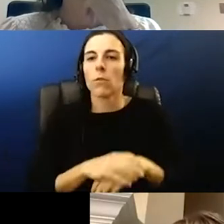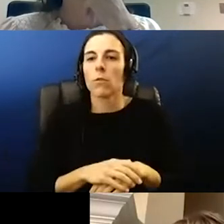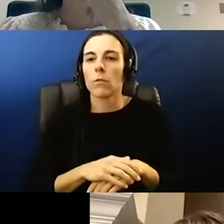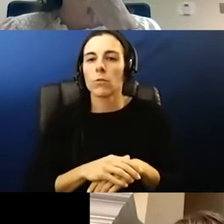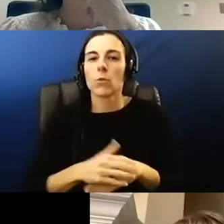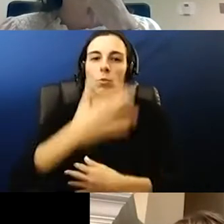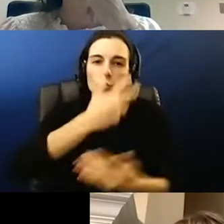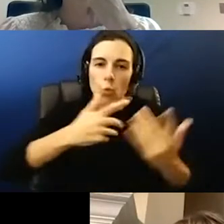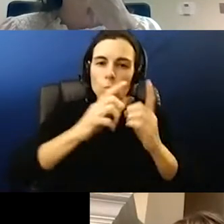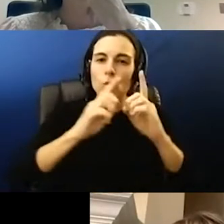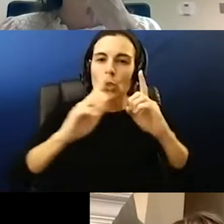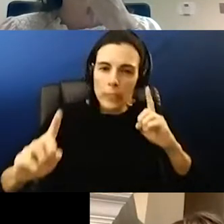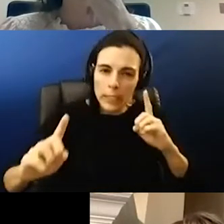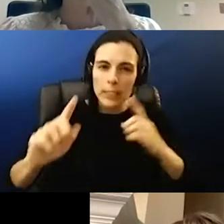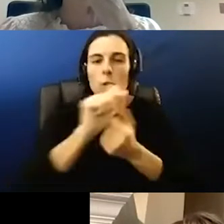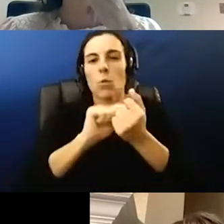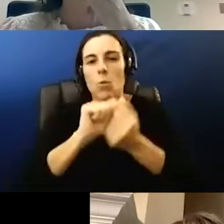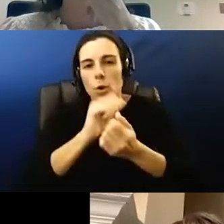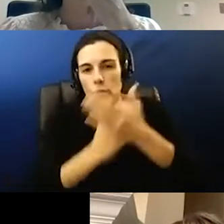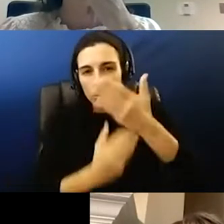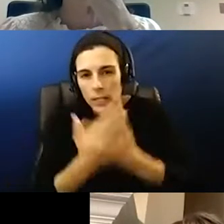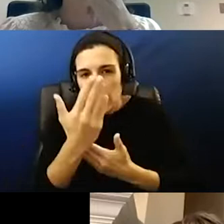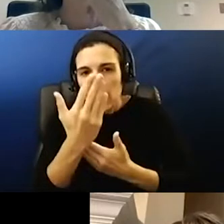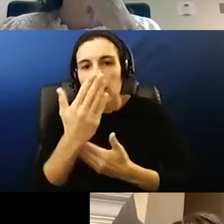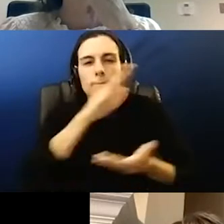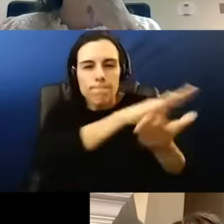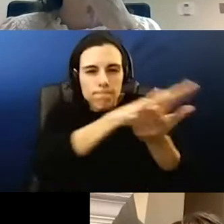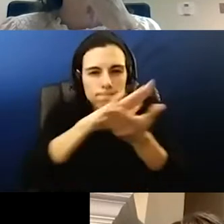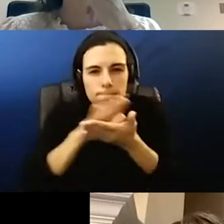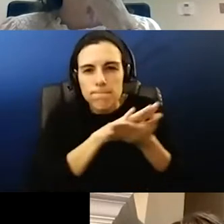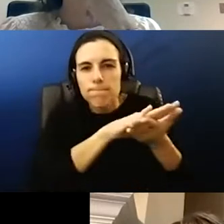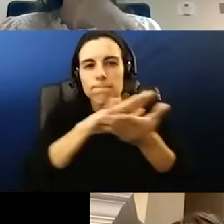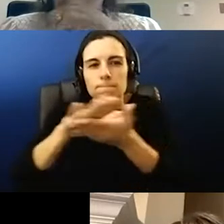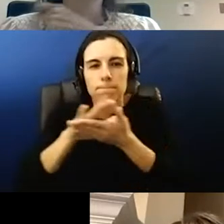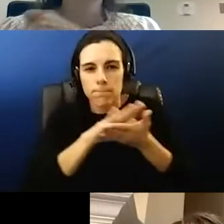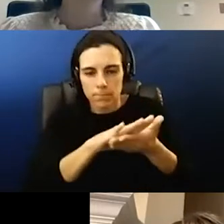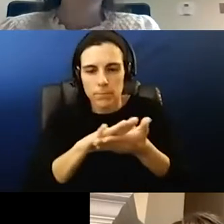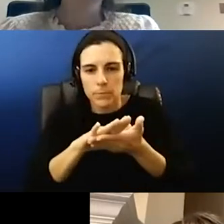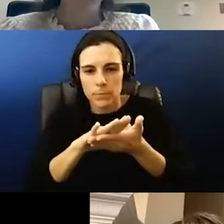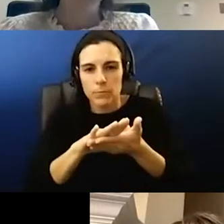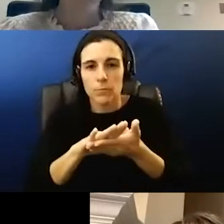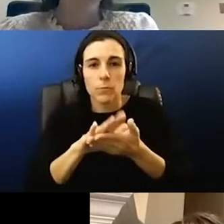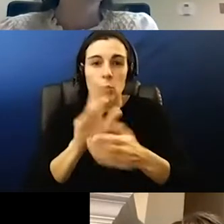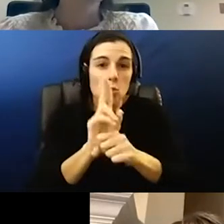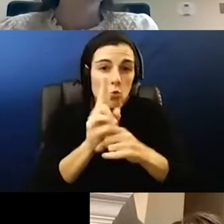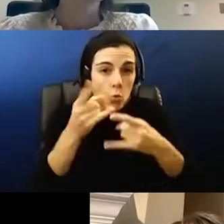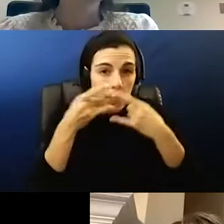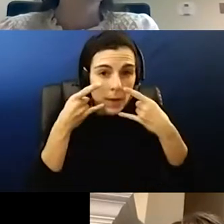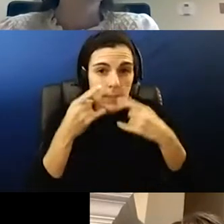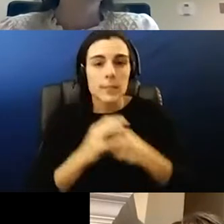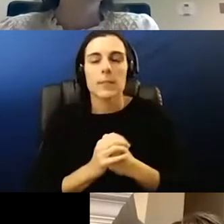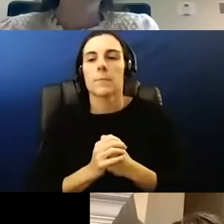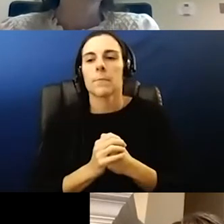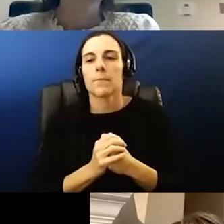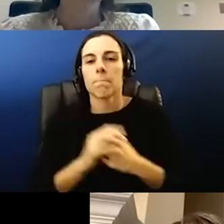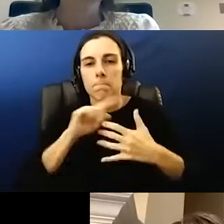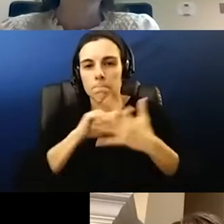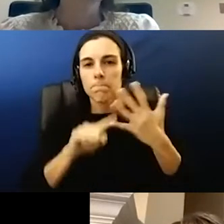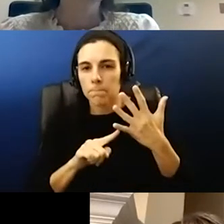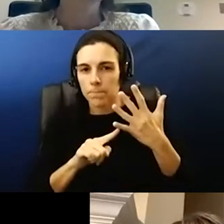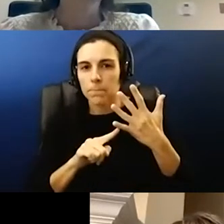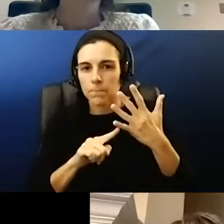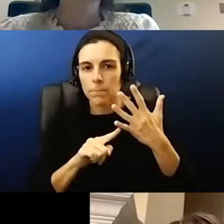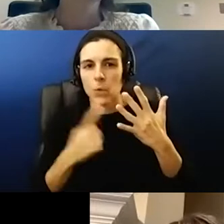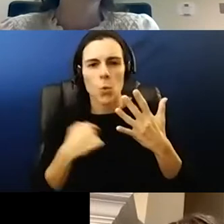distance, the washing the hands, the cleaning up, the making sure everyone's wearing their mask. Those are all the things that we